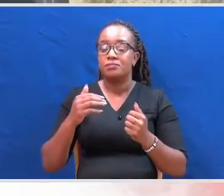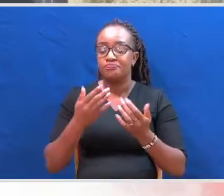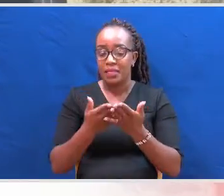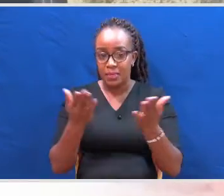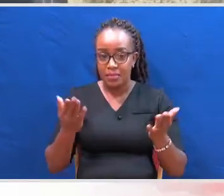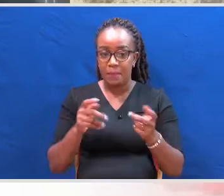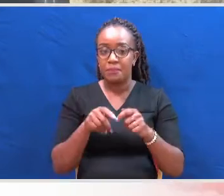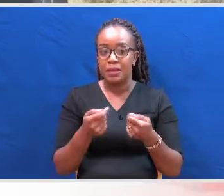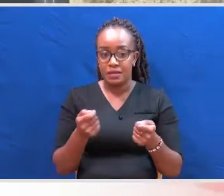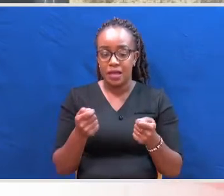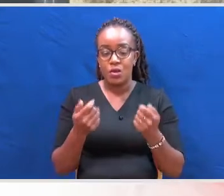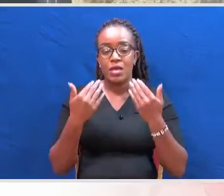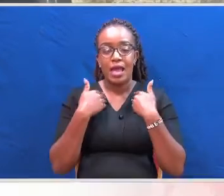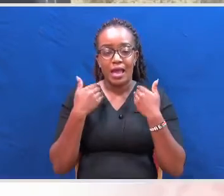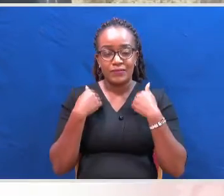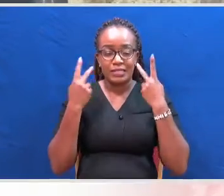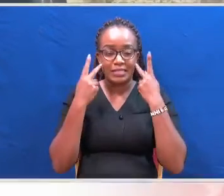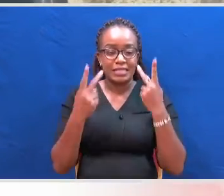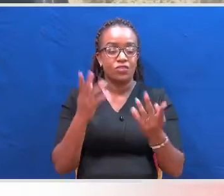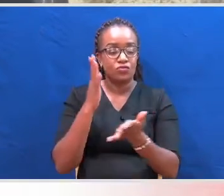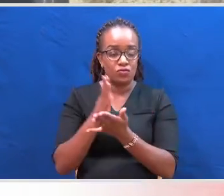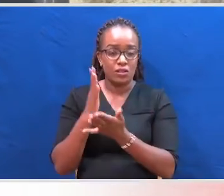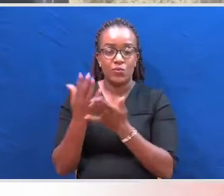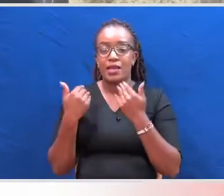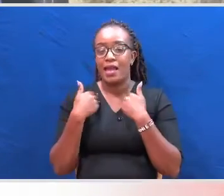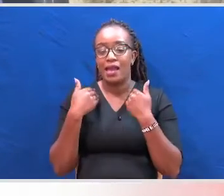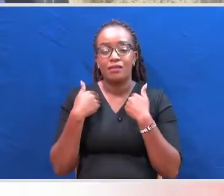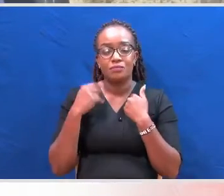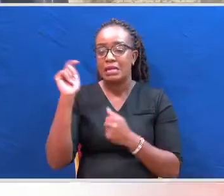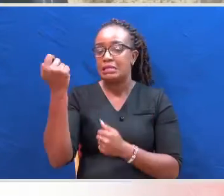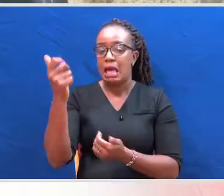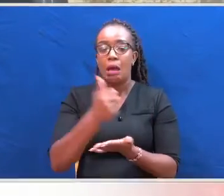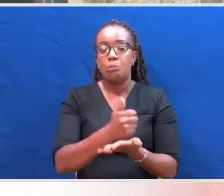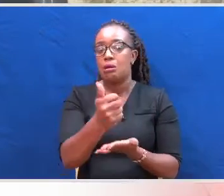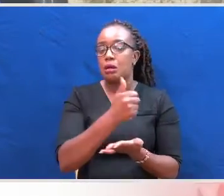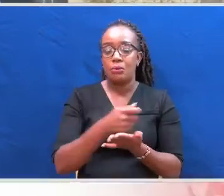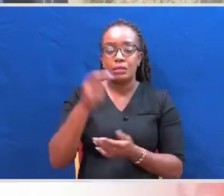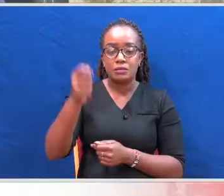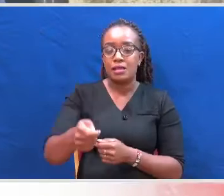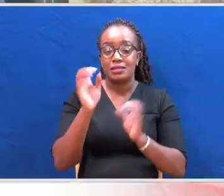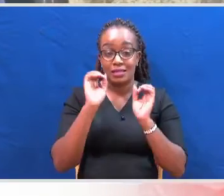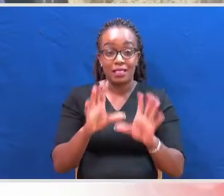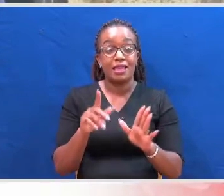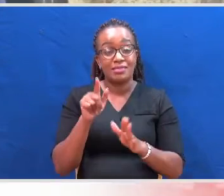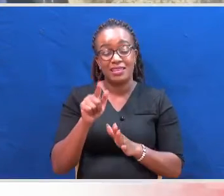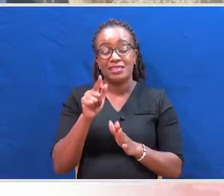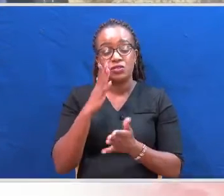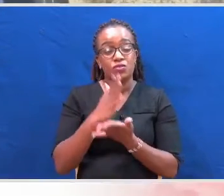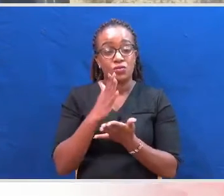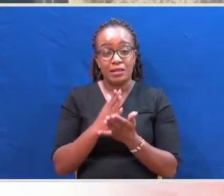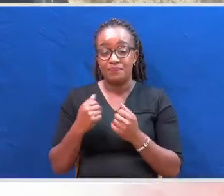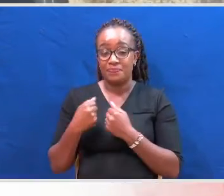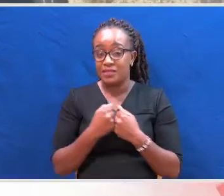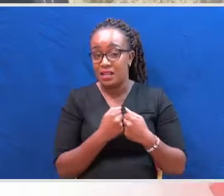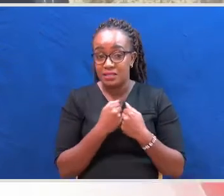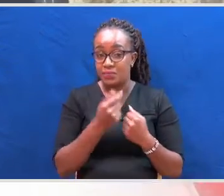delayed appointment of 41 judges by the President. But that's a tip on the iceberg because those are judges of the High